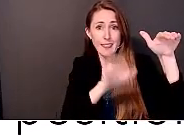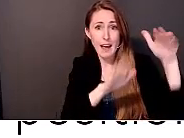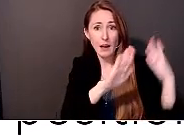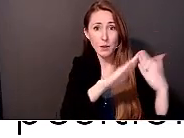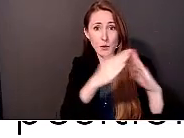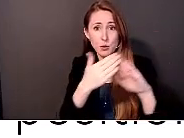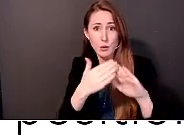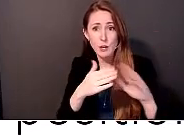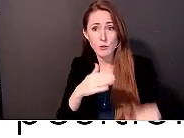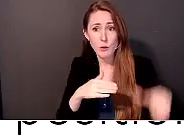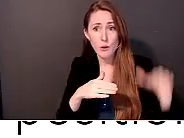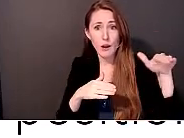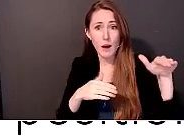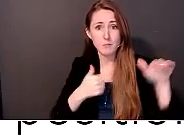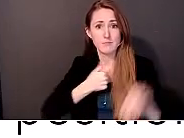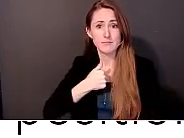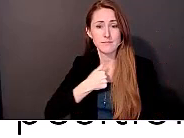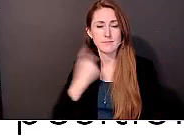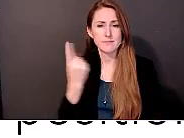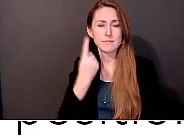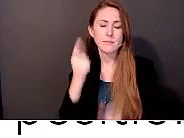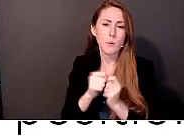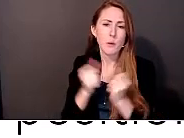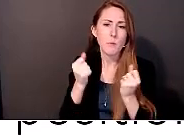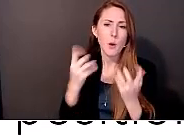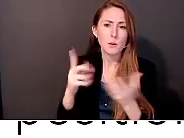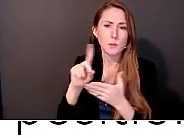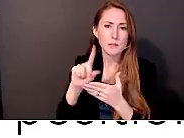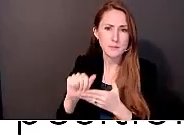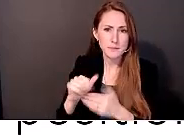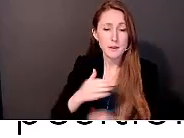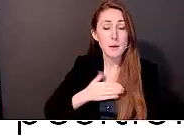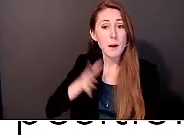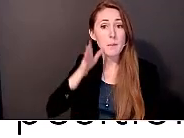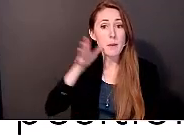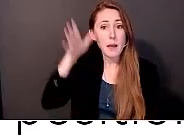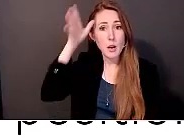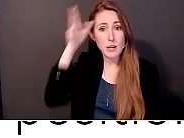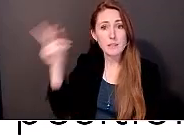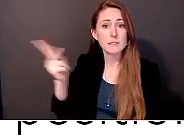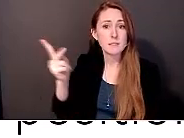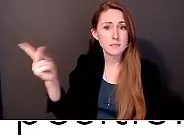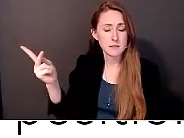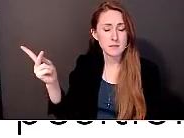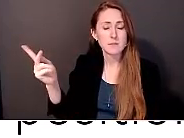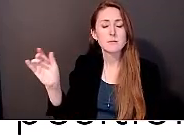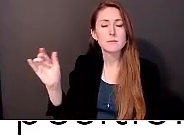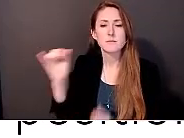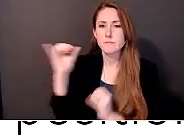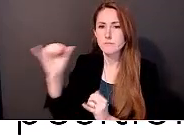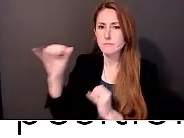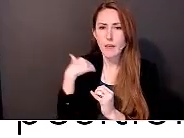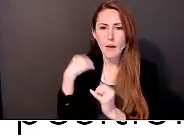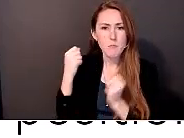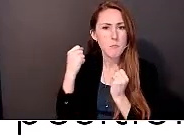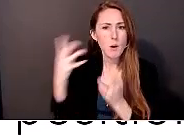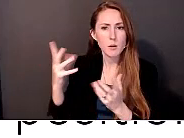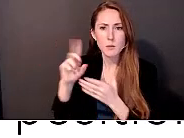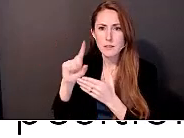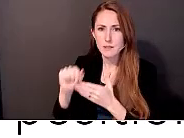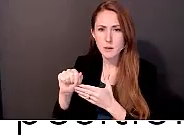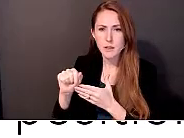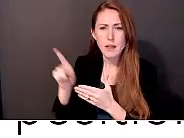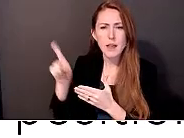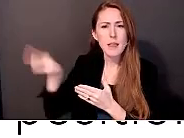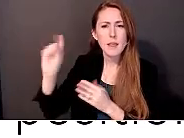myself as someone with multiple disabilities and my parents being people with multiple disabilities gave me a very unique